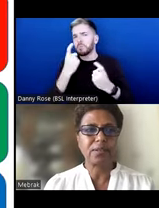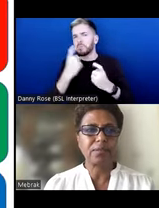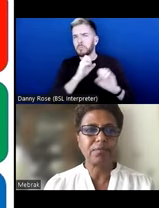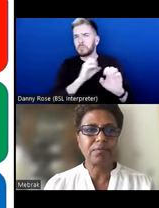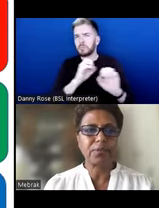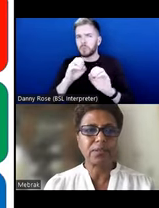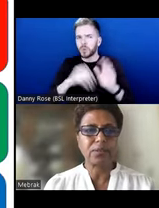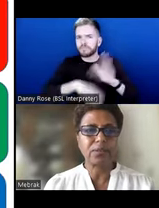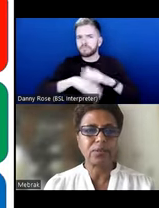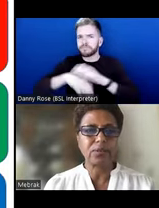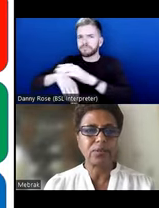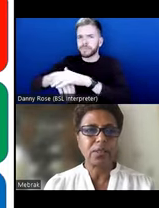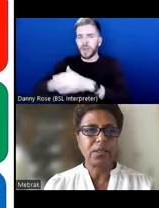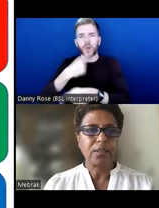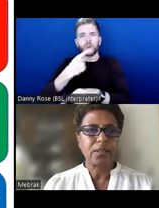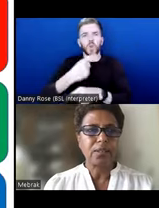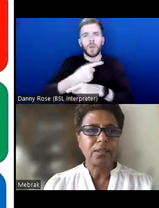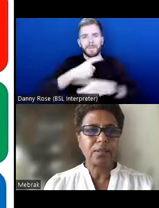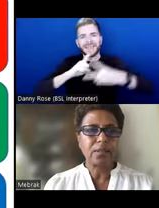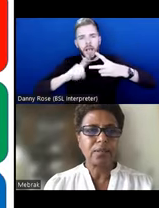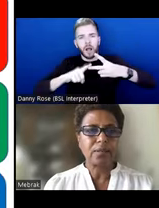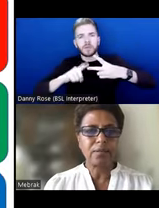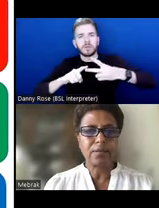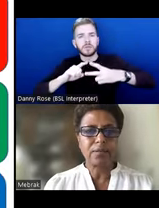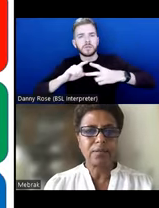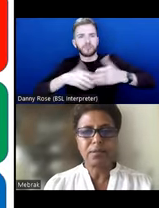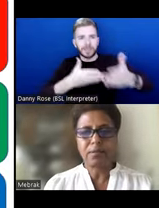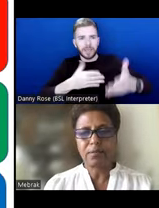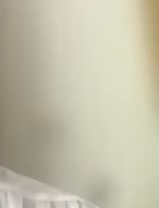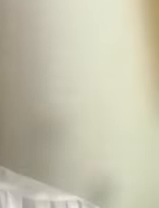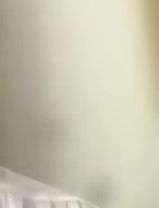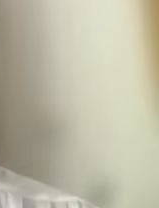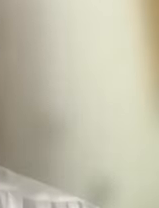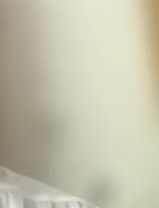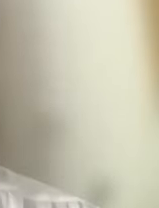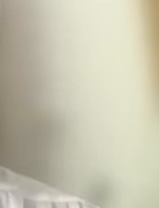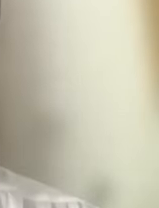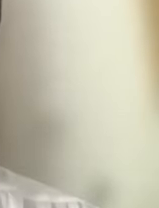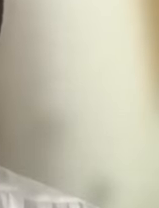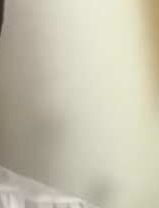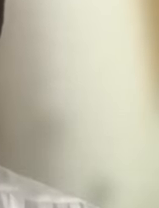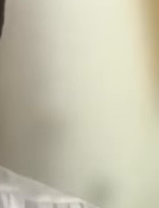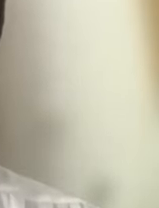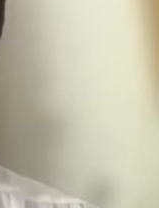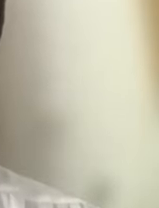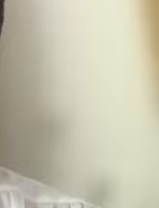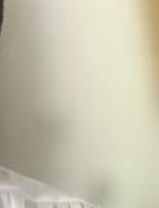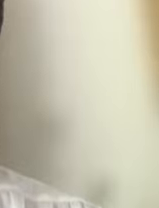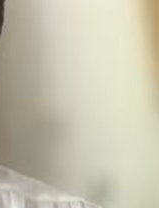presentation. So let me just go to share again.